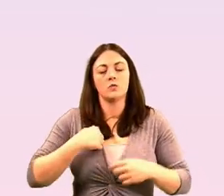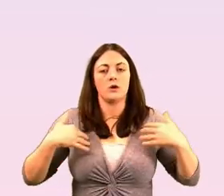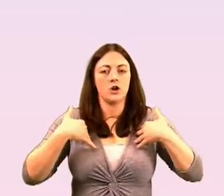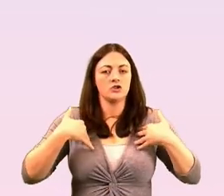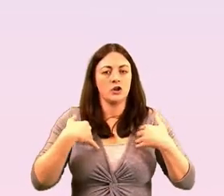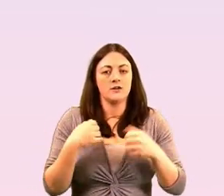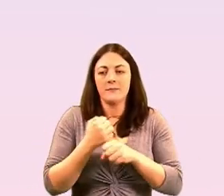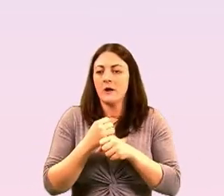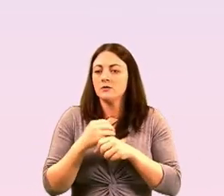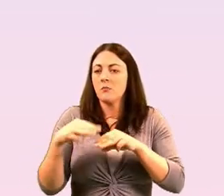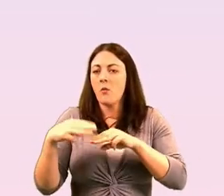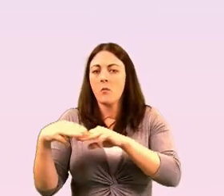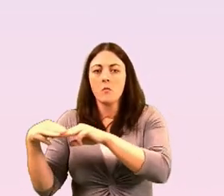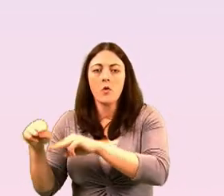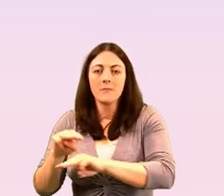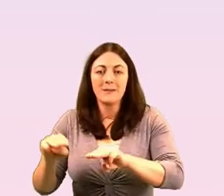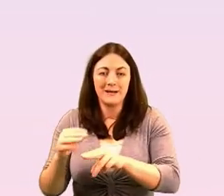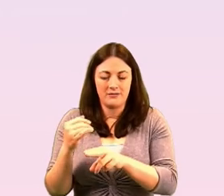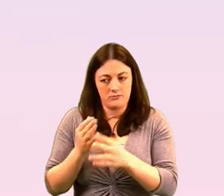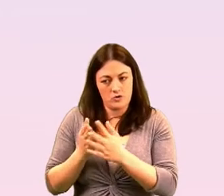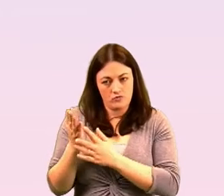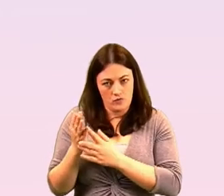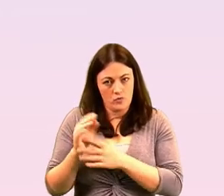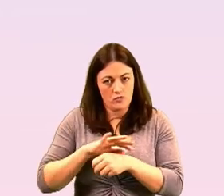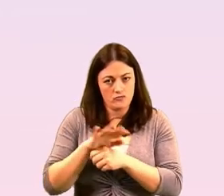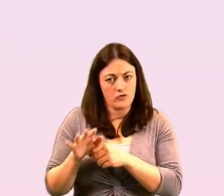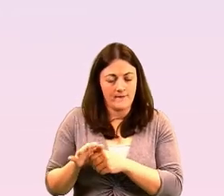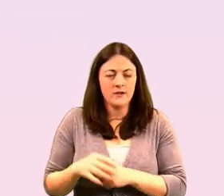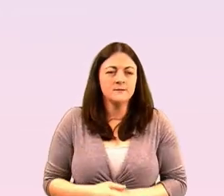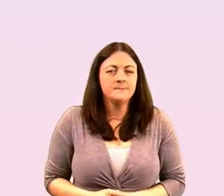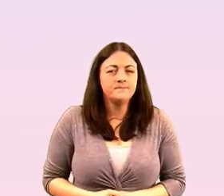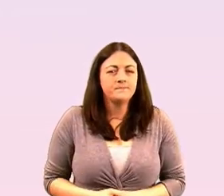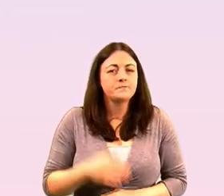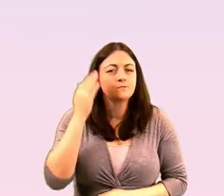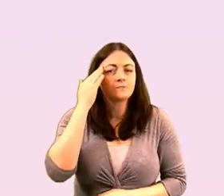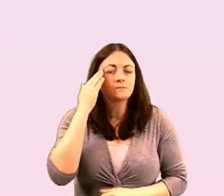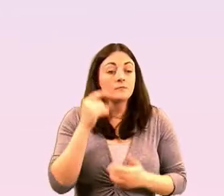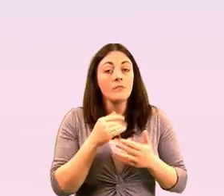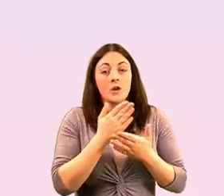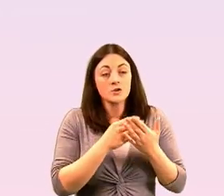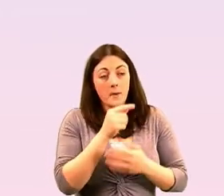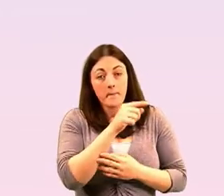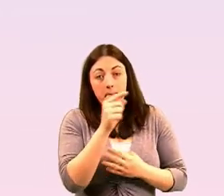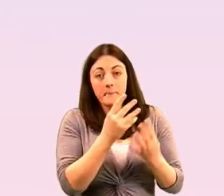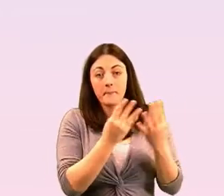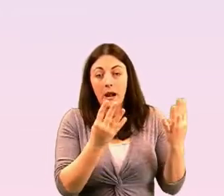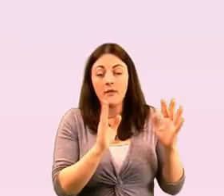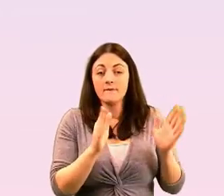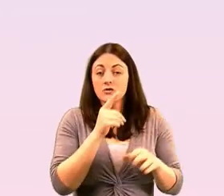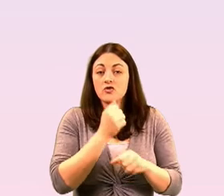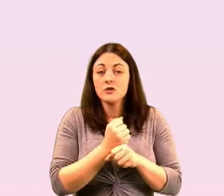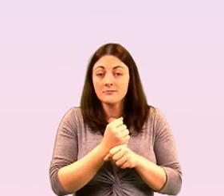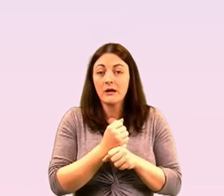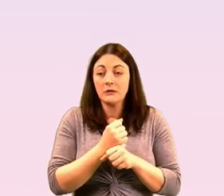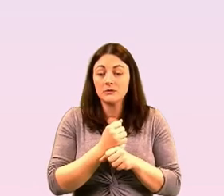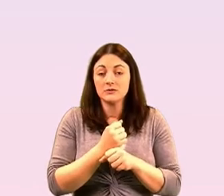so while things have greatly improved in ireland and i know a number of panelists have already spoken about that and we can certainly see